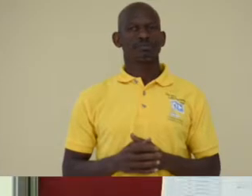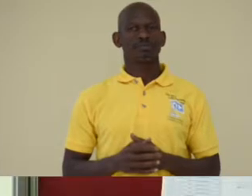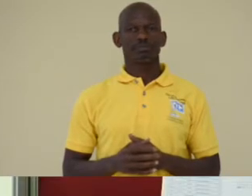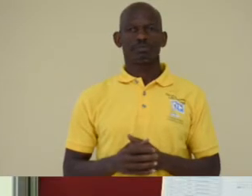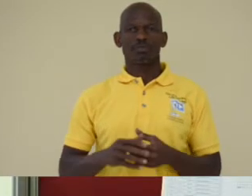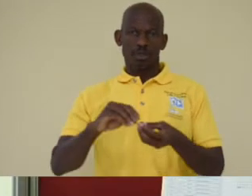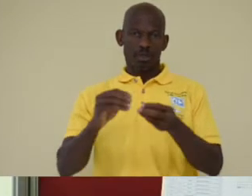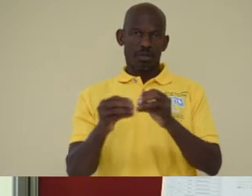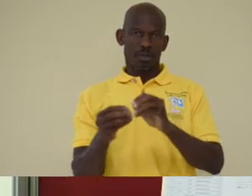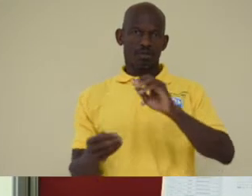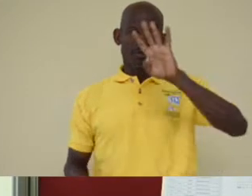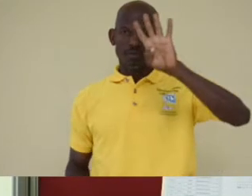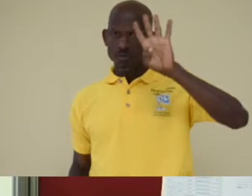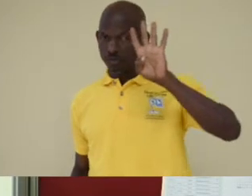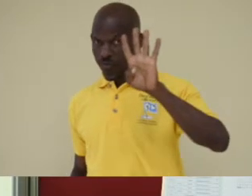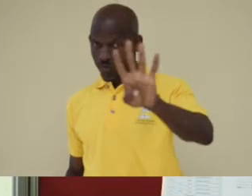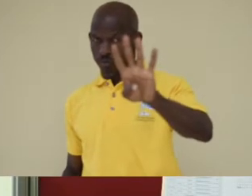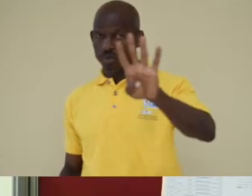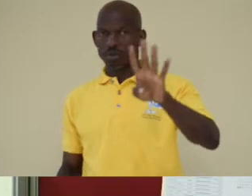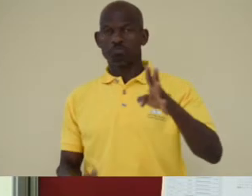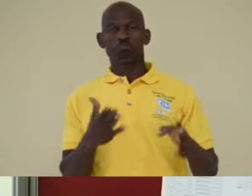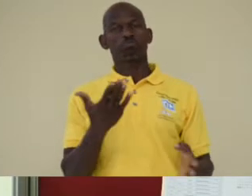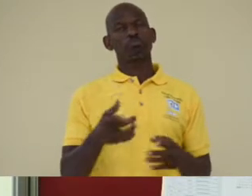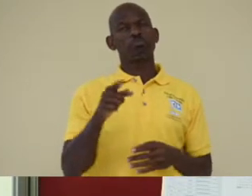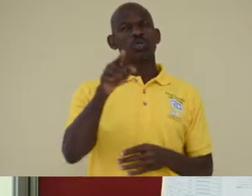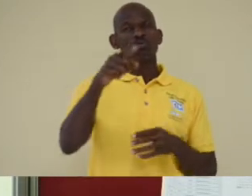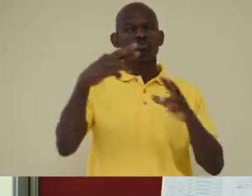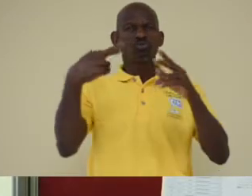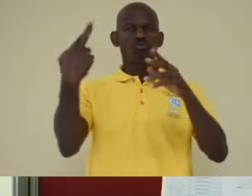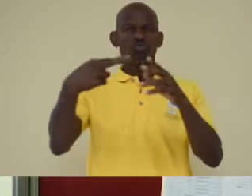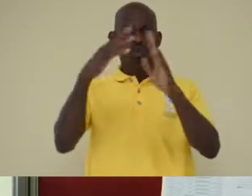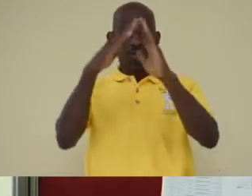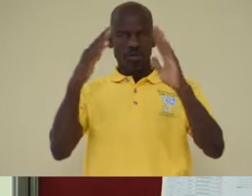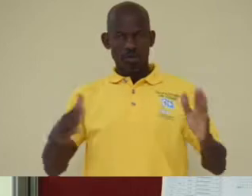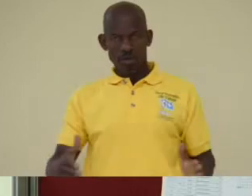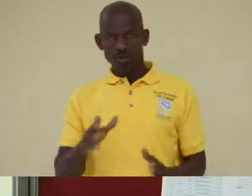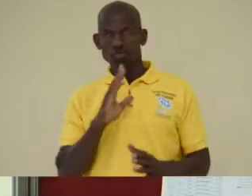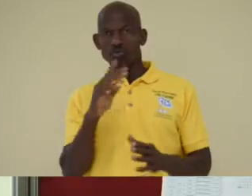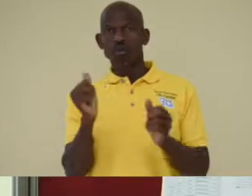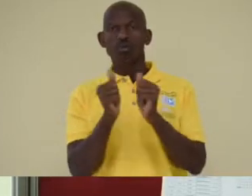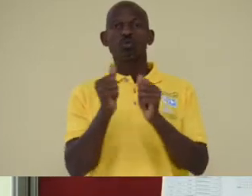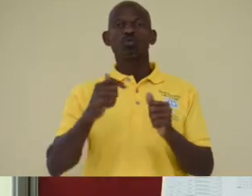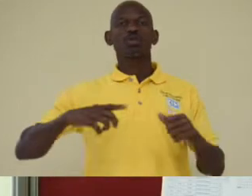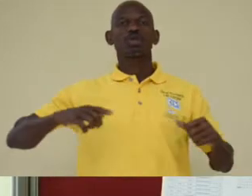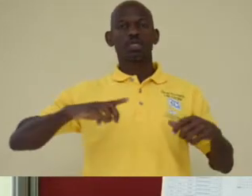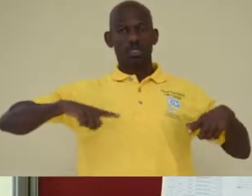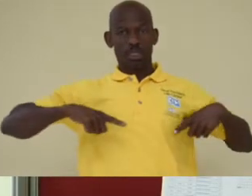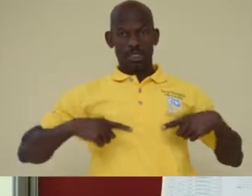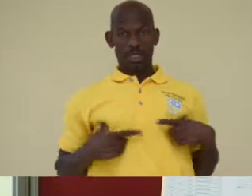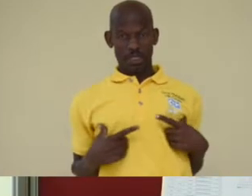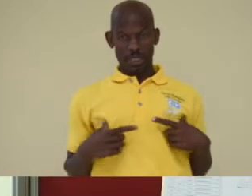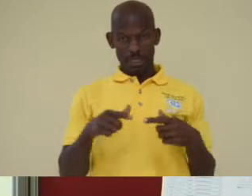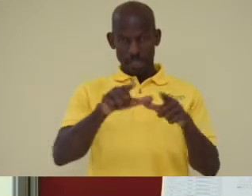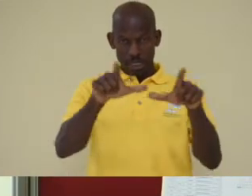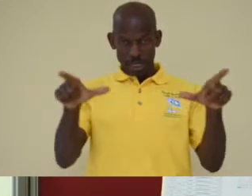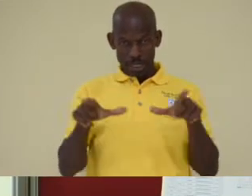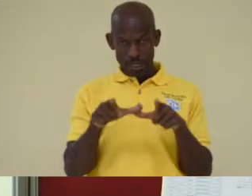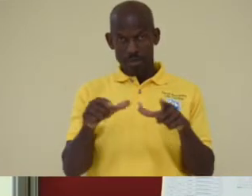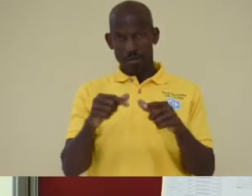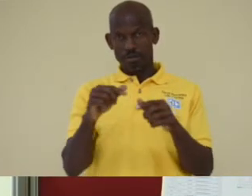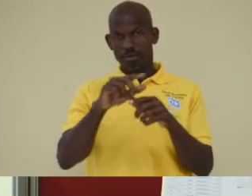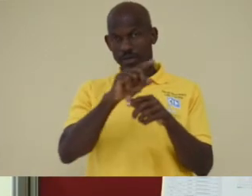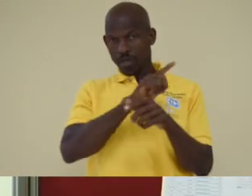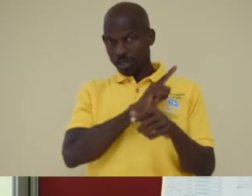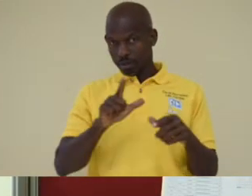Step 4. Some places may be rented or leased. Speak to the owner or estate agent to ensure your building can